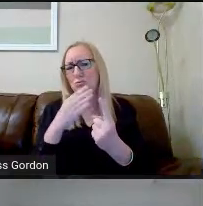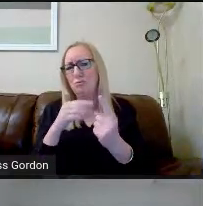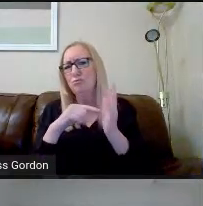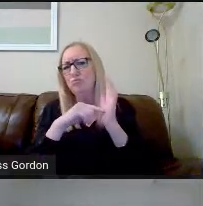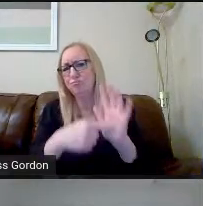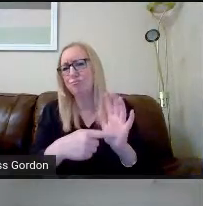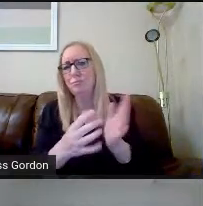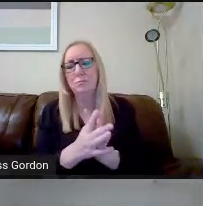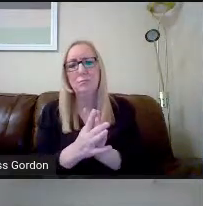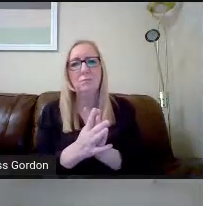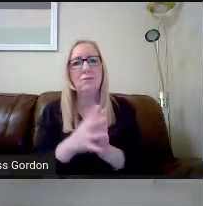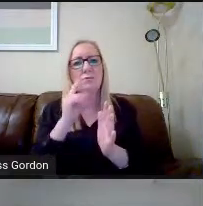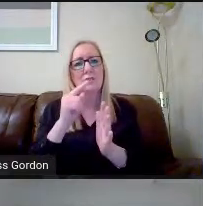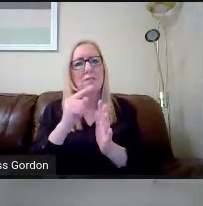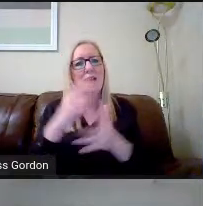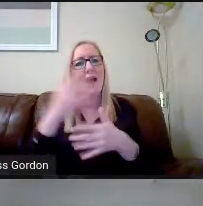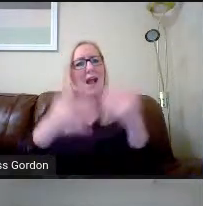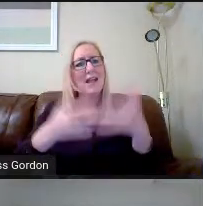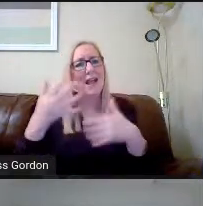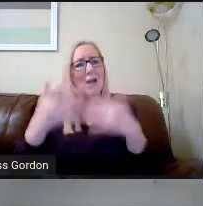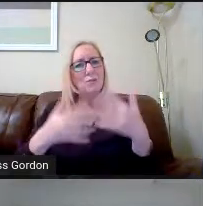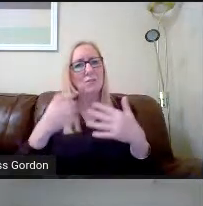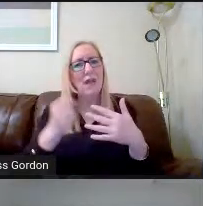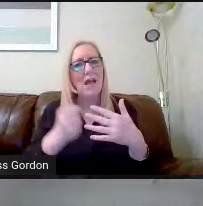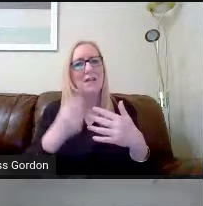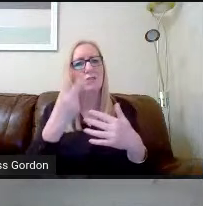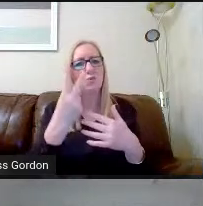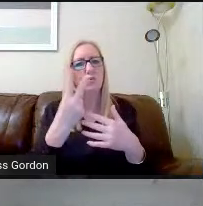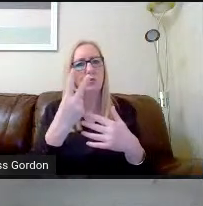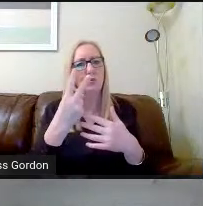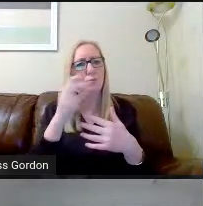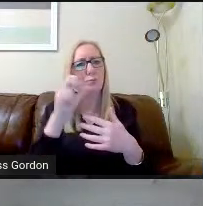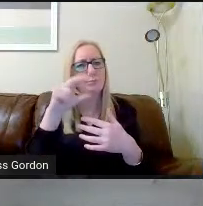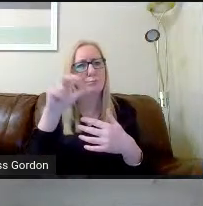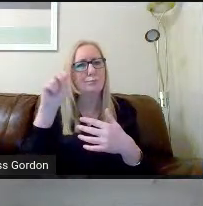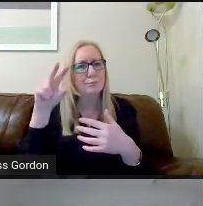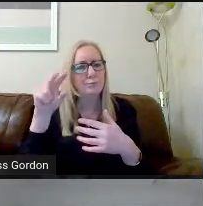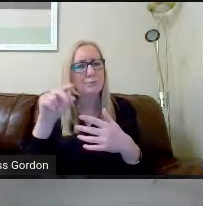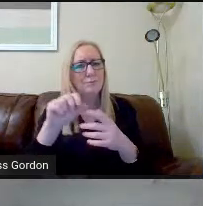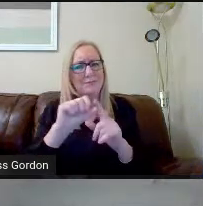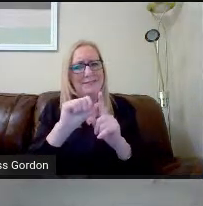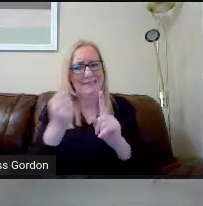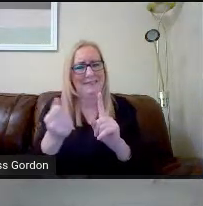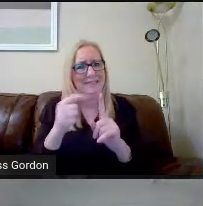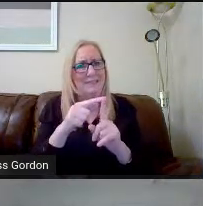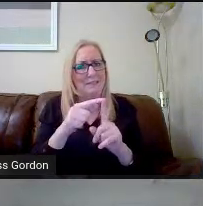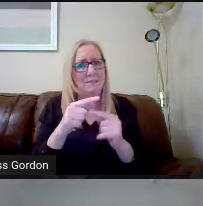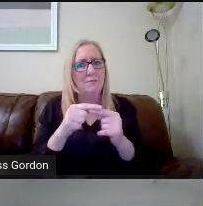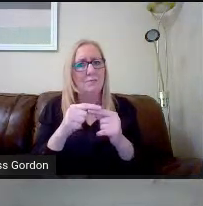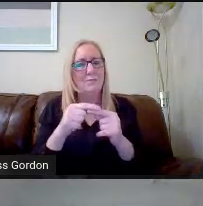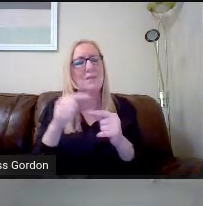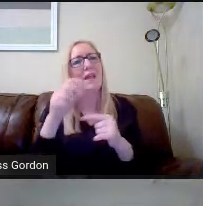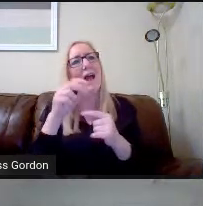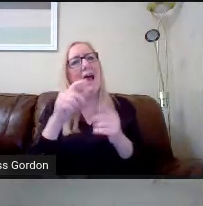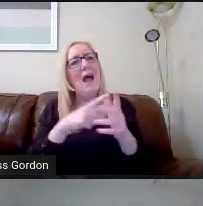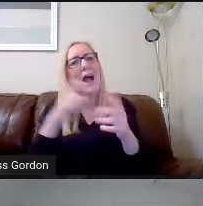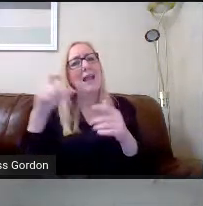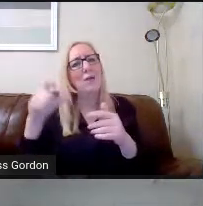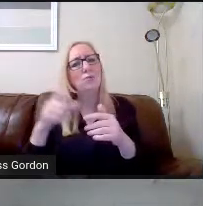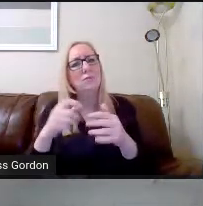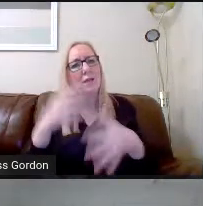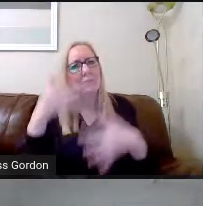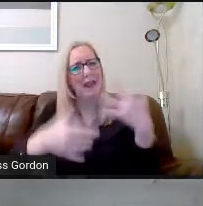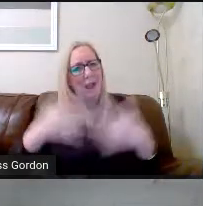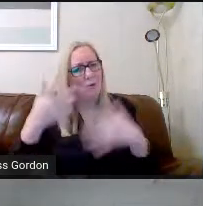you'll see accounting has two asterisks next to it. Accounting is only available at national five